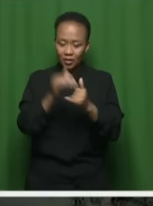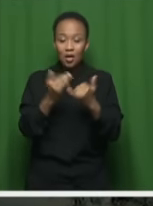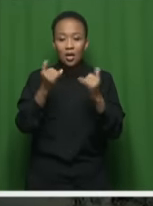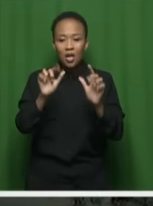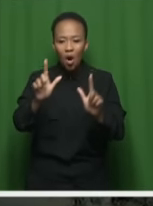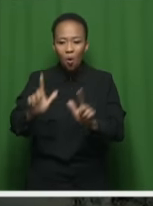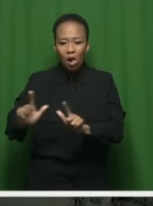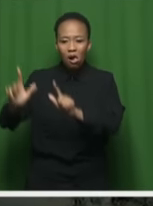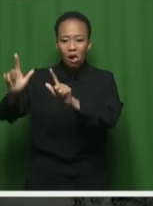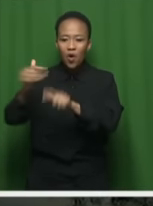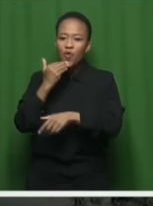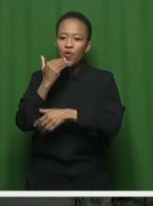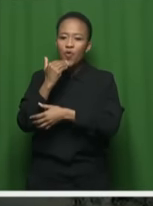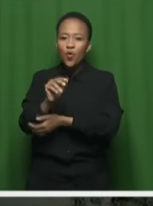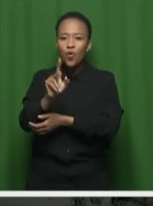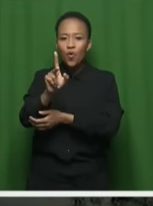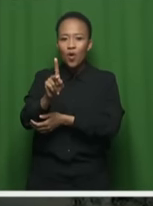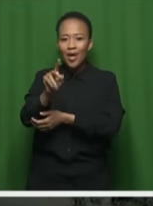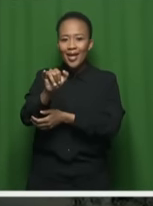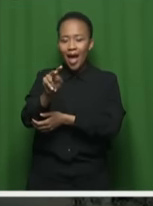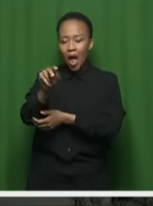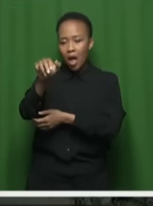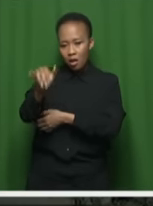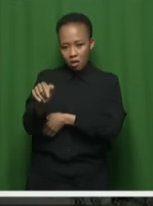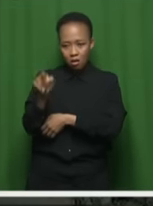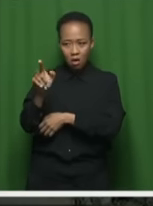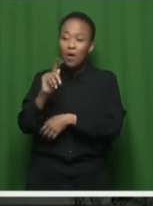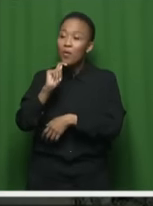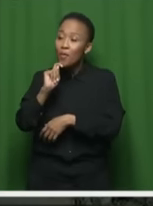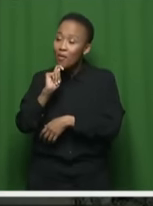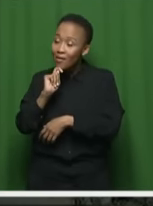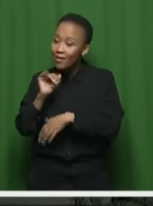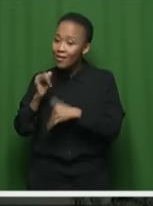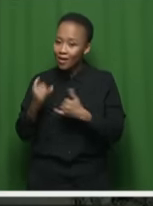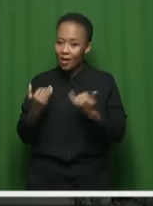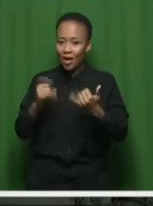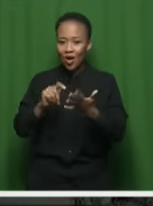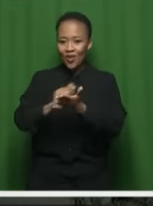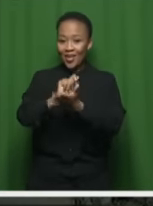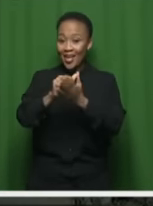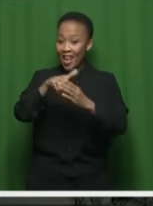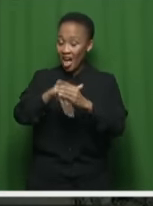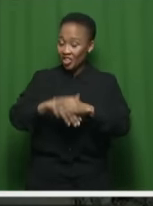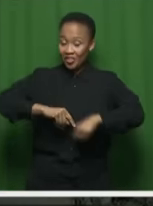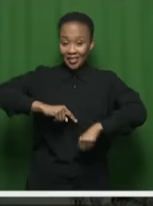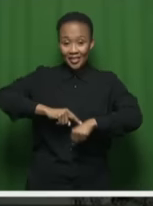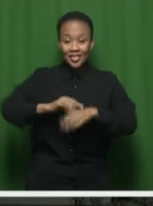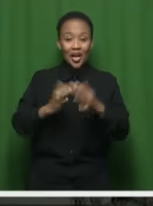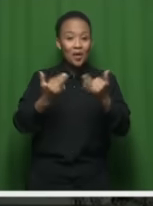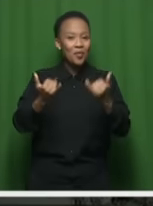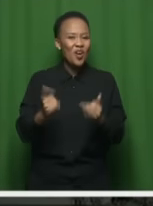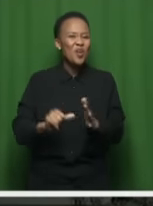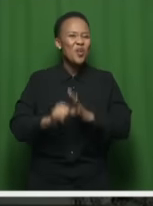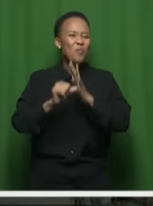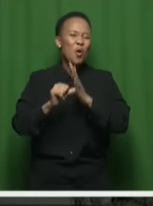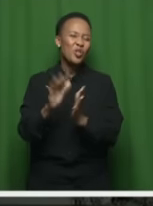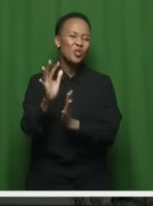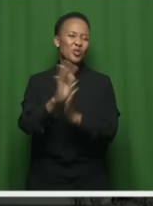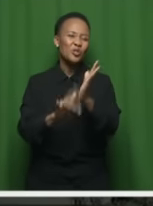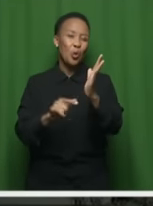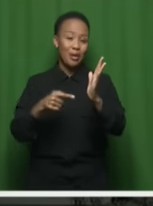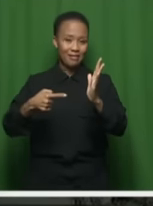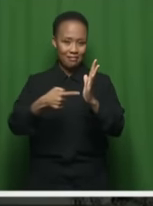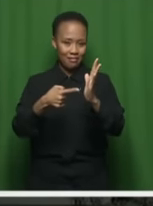Mapanga. Kani, good morning. And of course, as election season hots up, this is a very important story. So